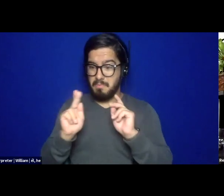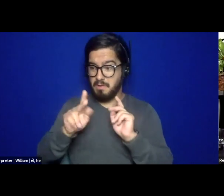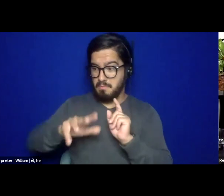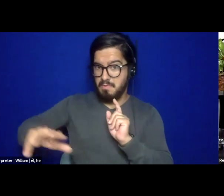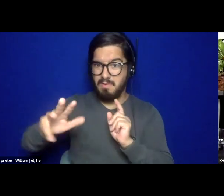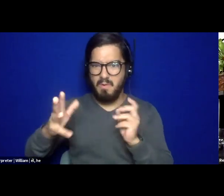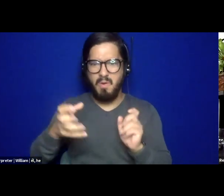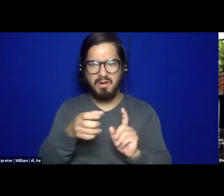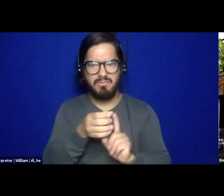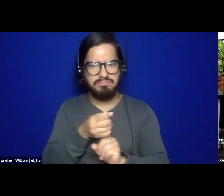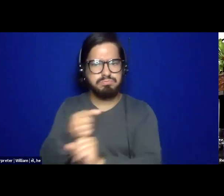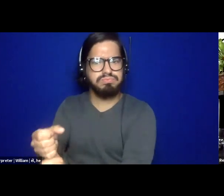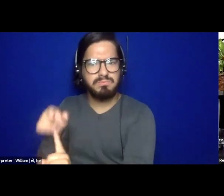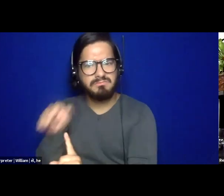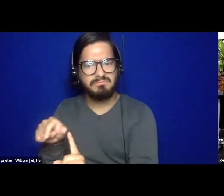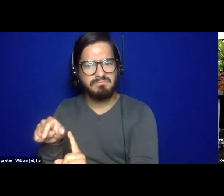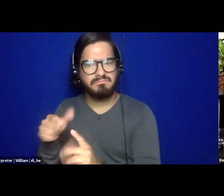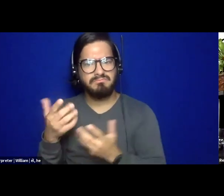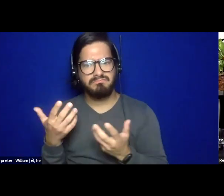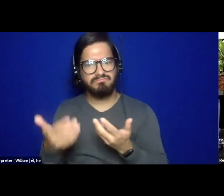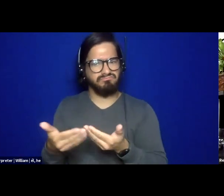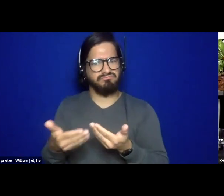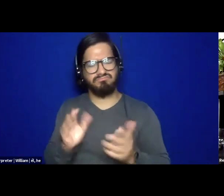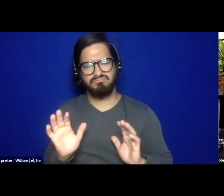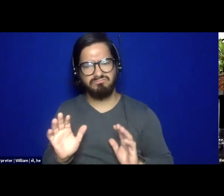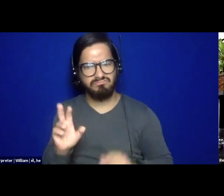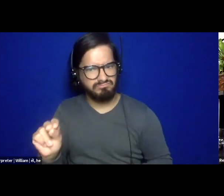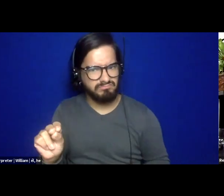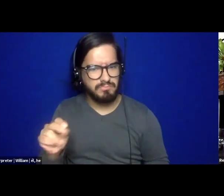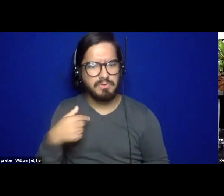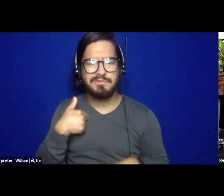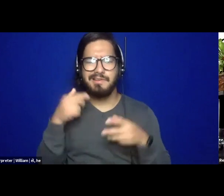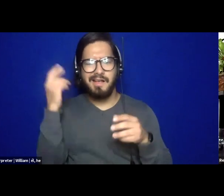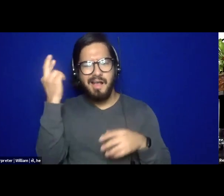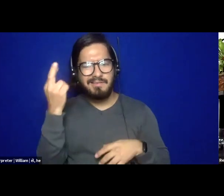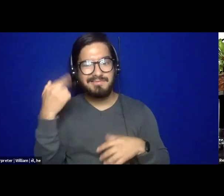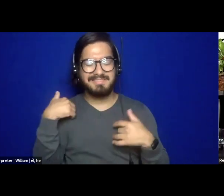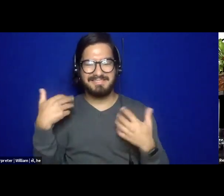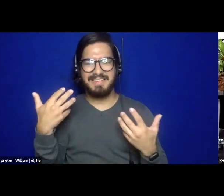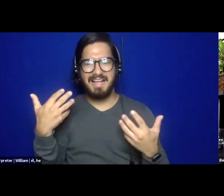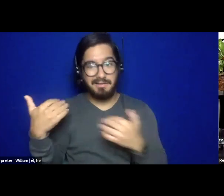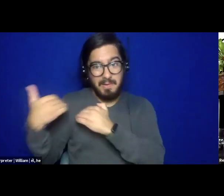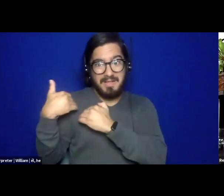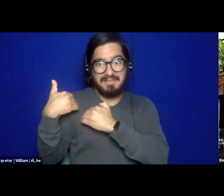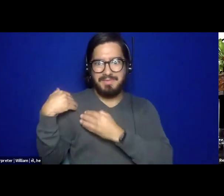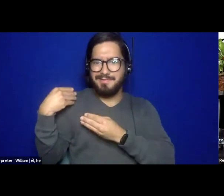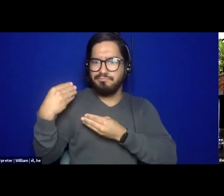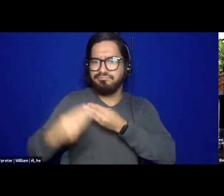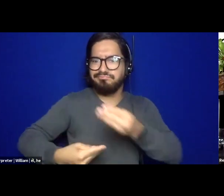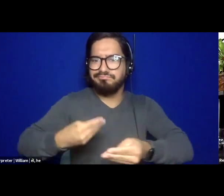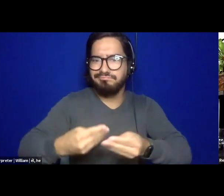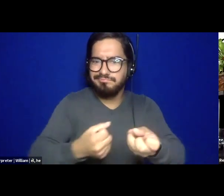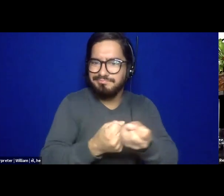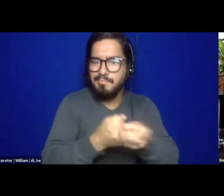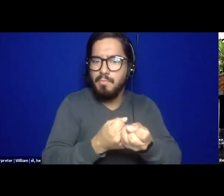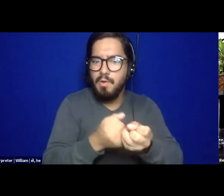pay that forward. It is my responsibility to pay that forward, to pour into people the love that was given